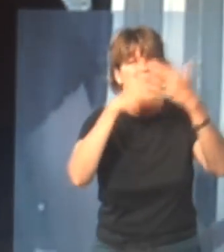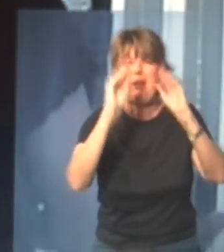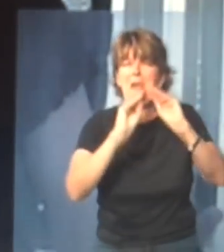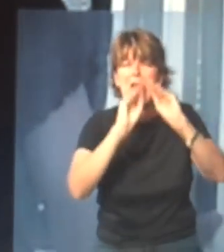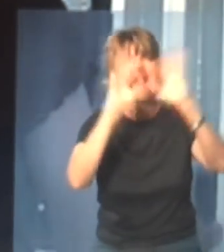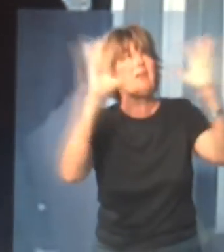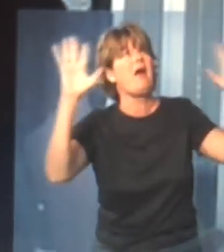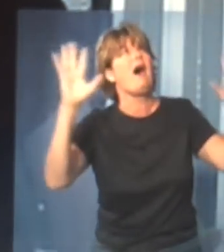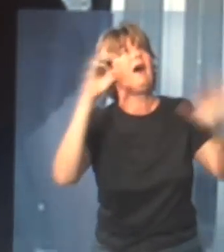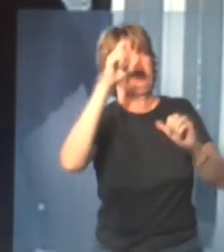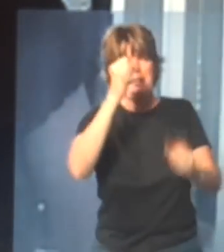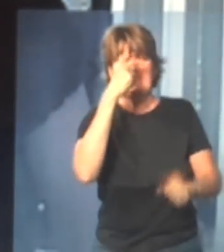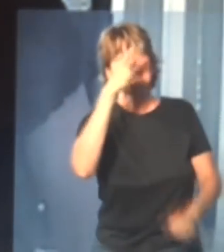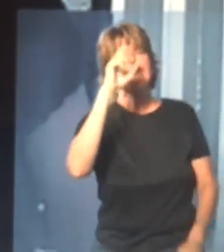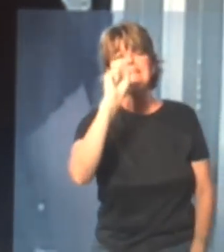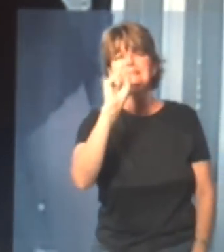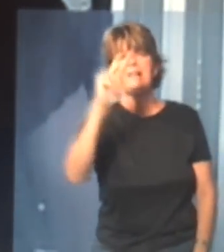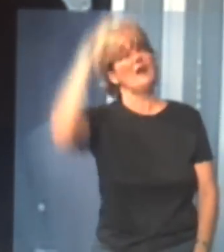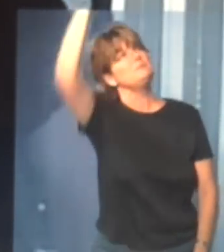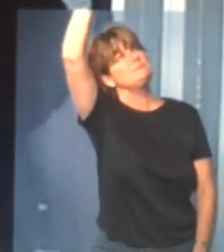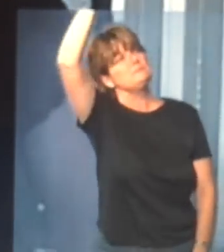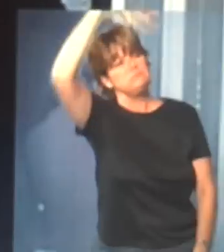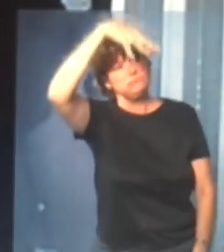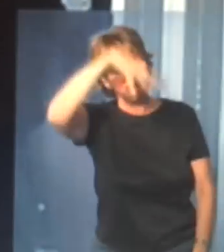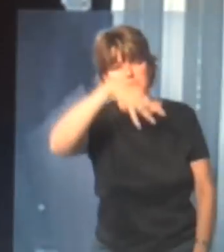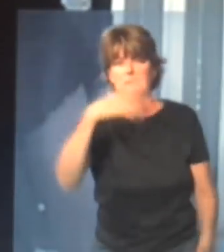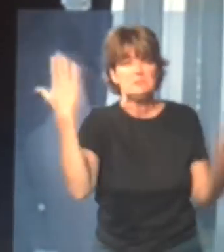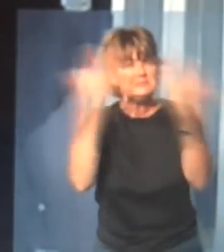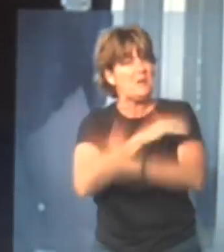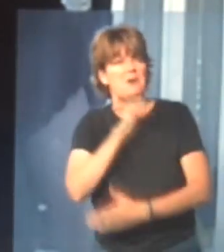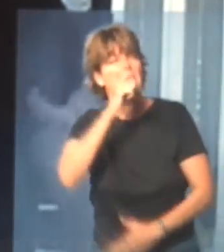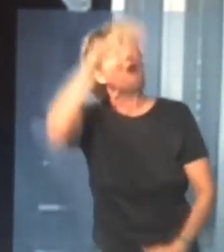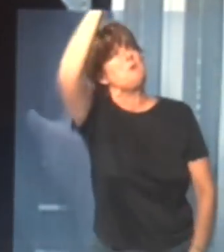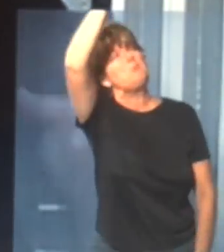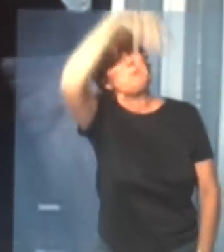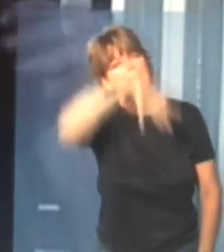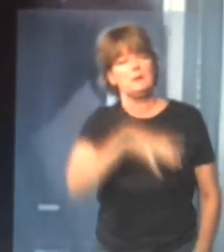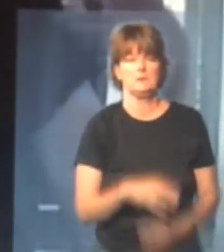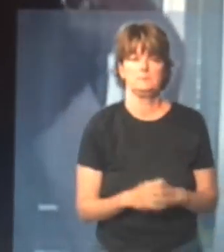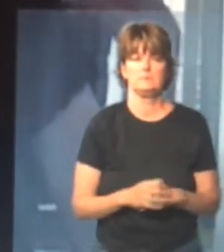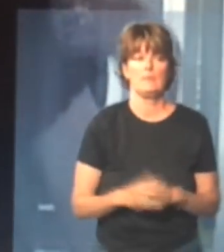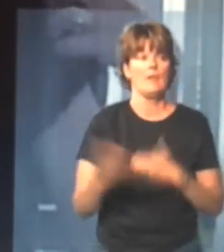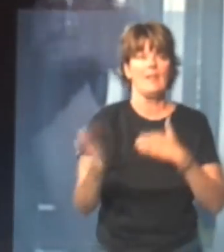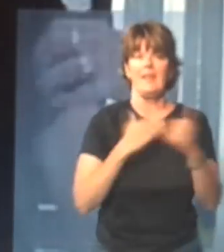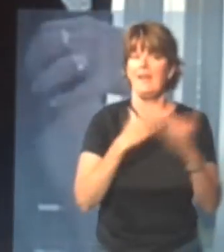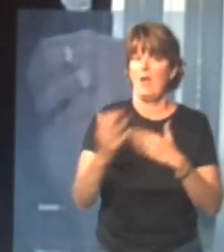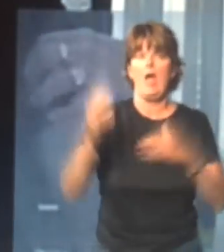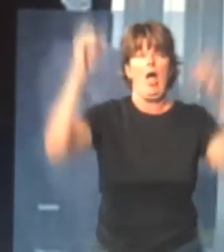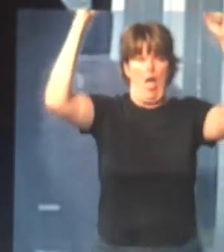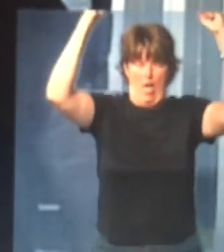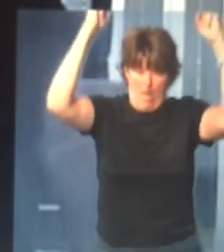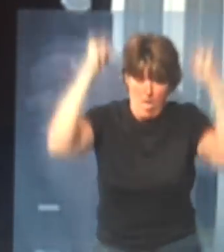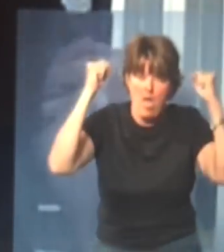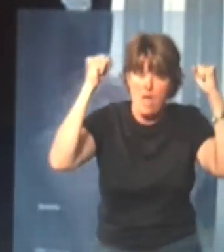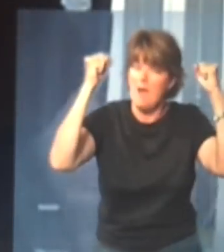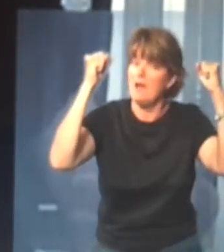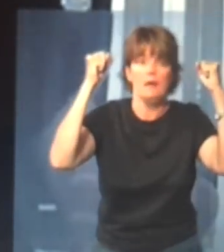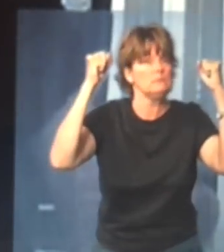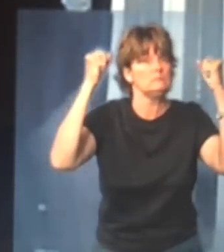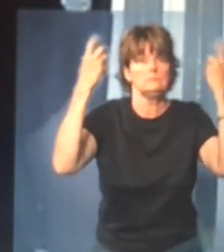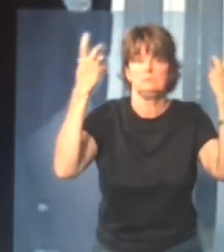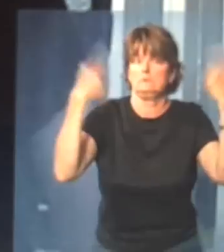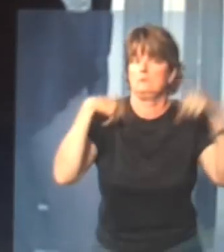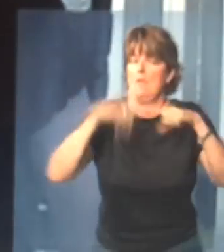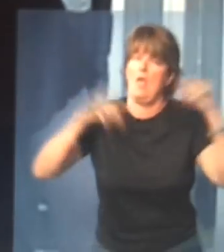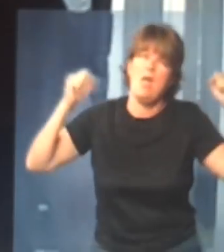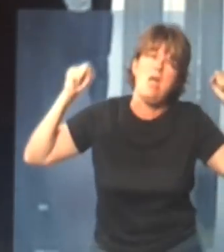coming in through the canoe, and I was trying to lift it off of me, but the water was holding the canoe down, upside down, over my head,